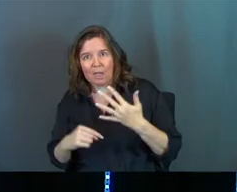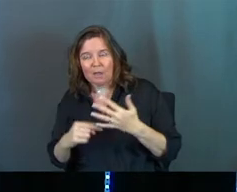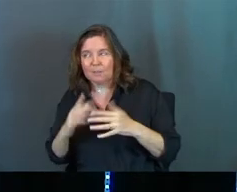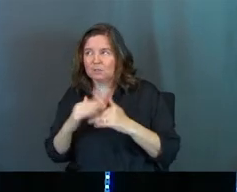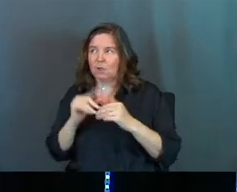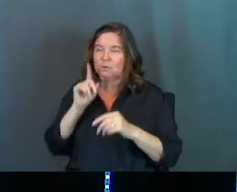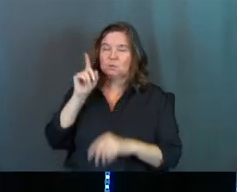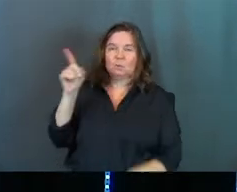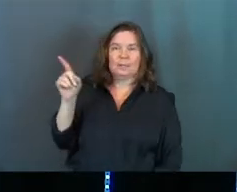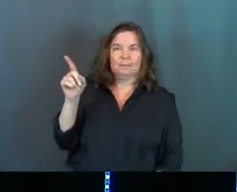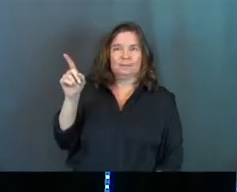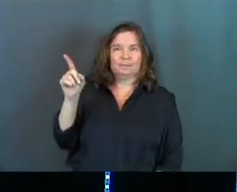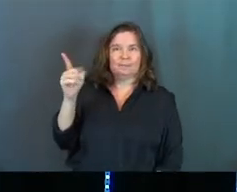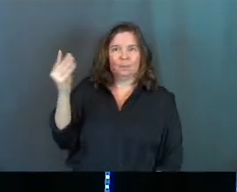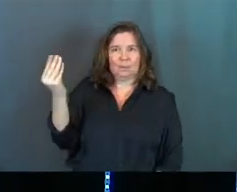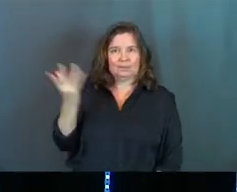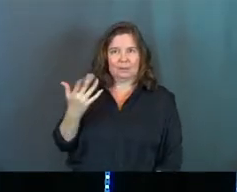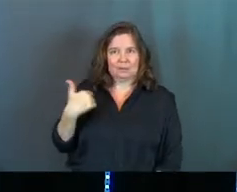him.